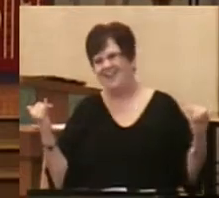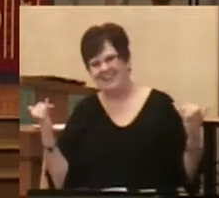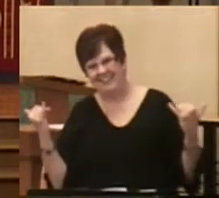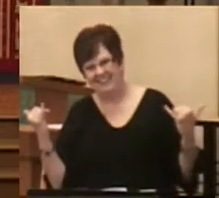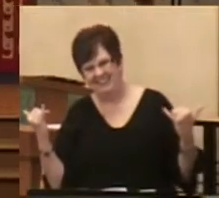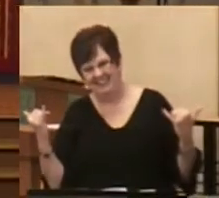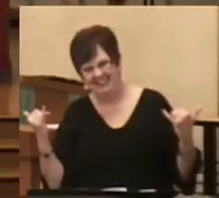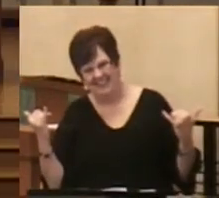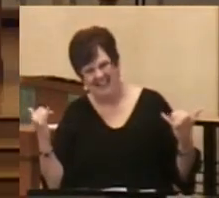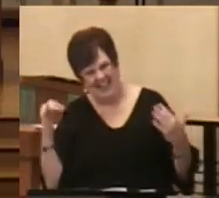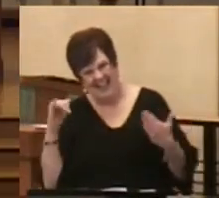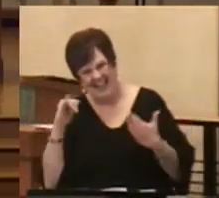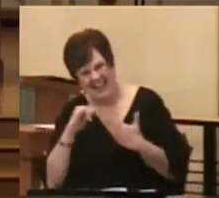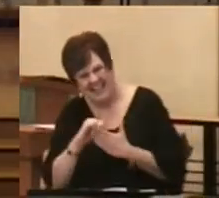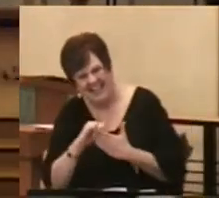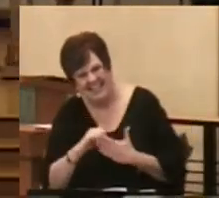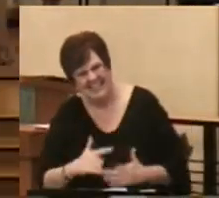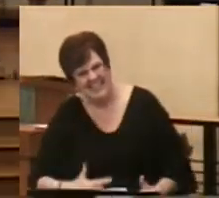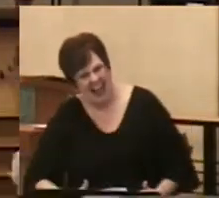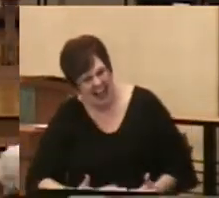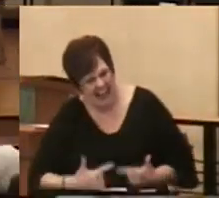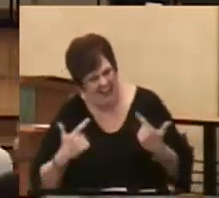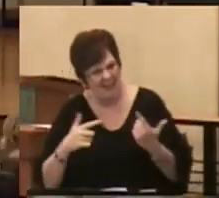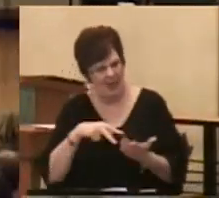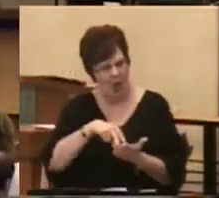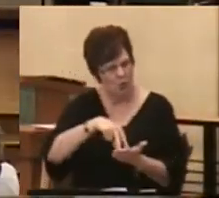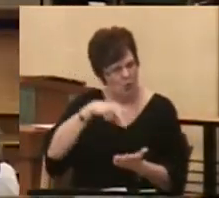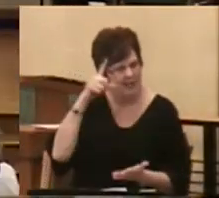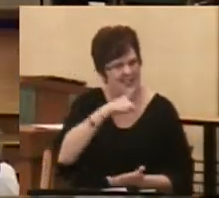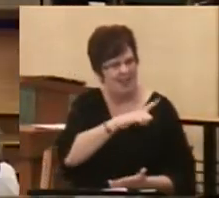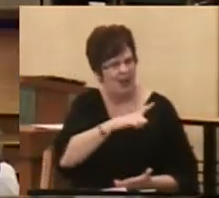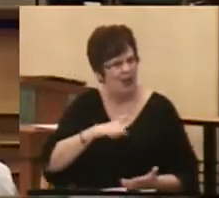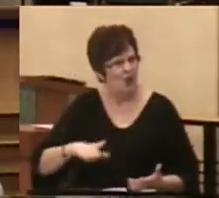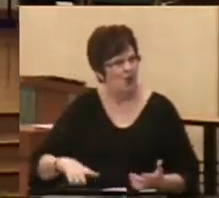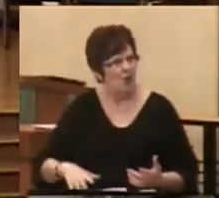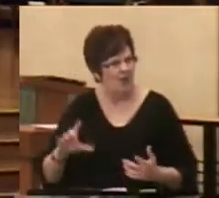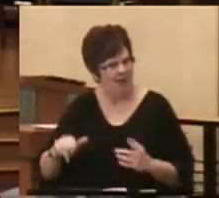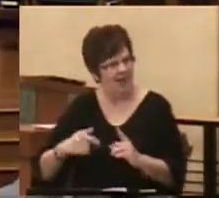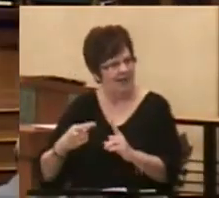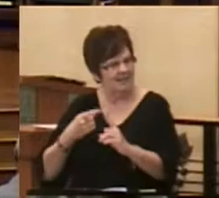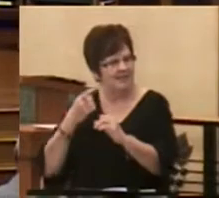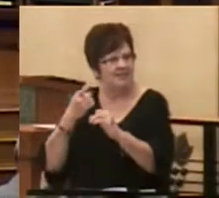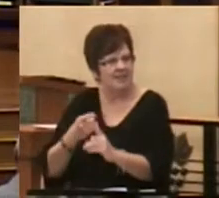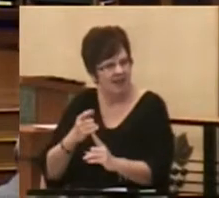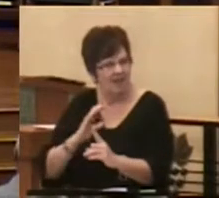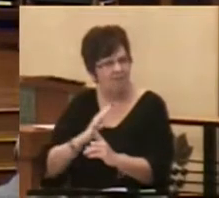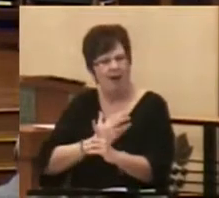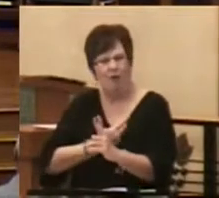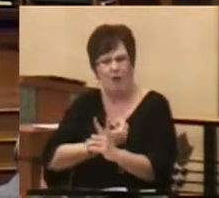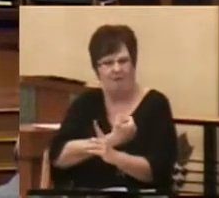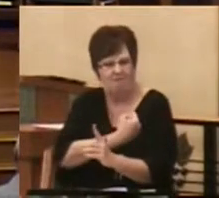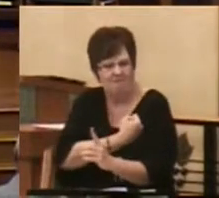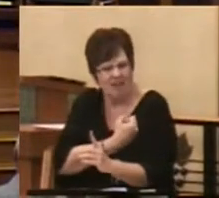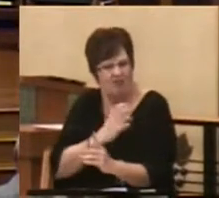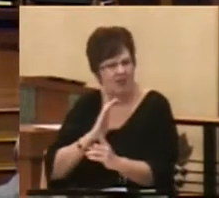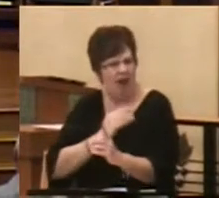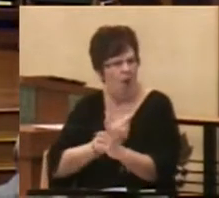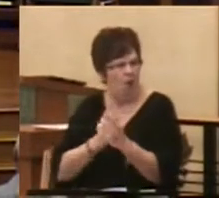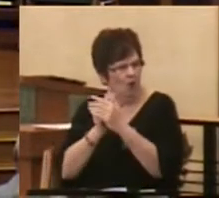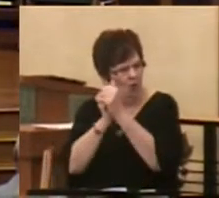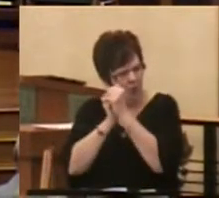This is a living and risen Lord who is the object of our affection and worship.